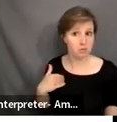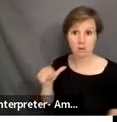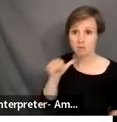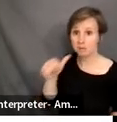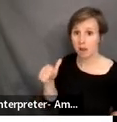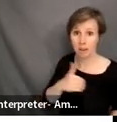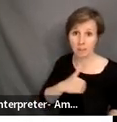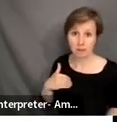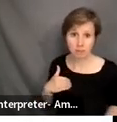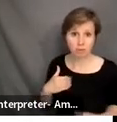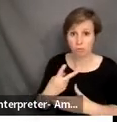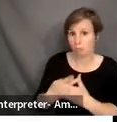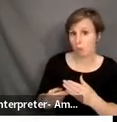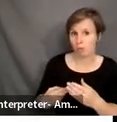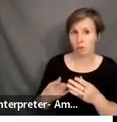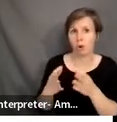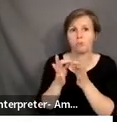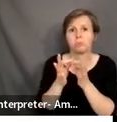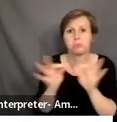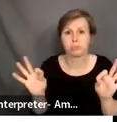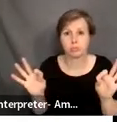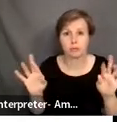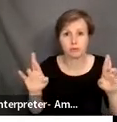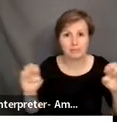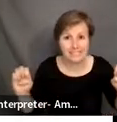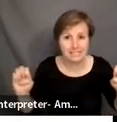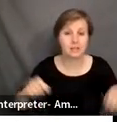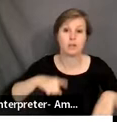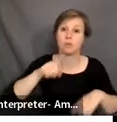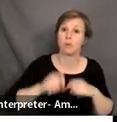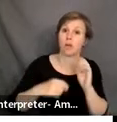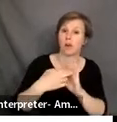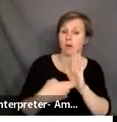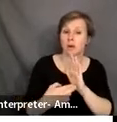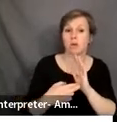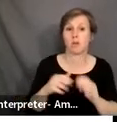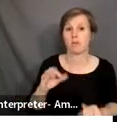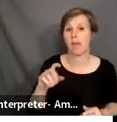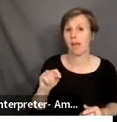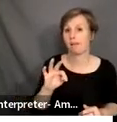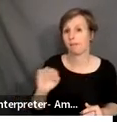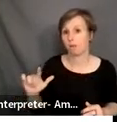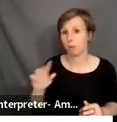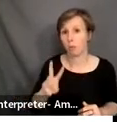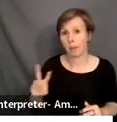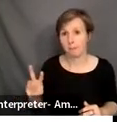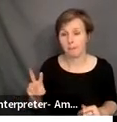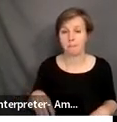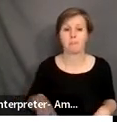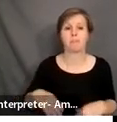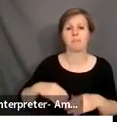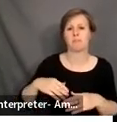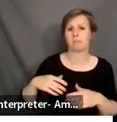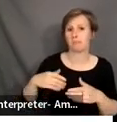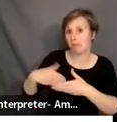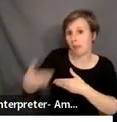-members, and they are completely free of charge. You can register on the ACTFL website. The next one will